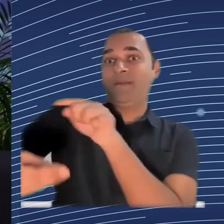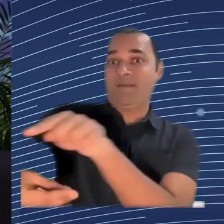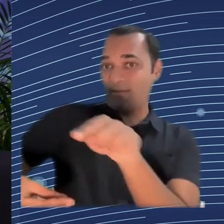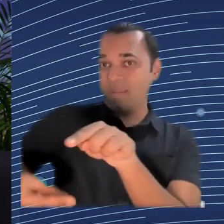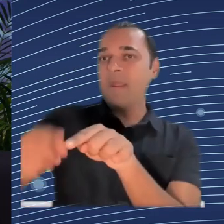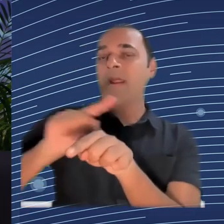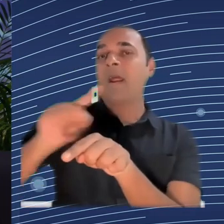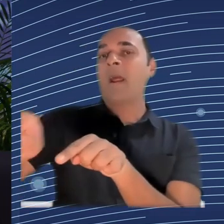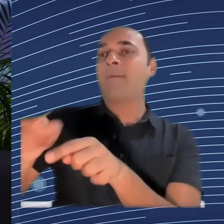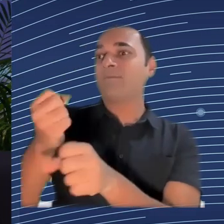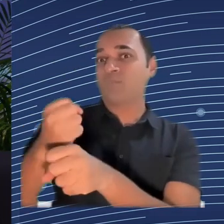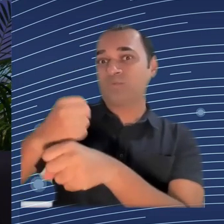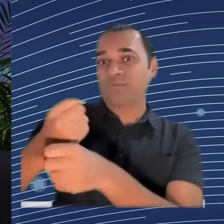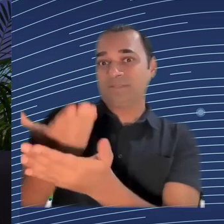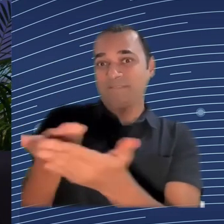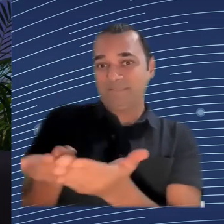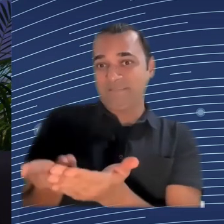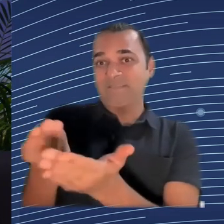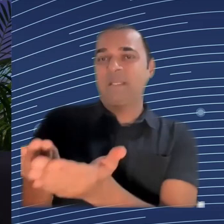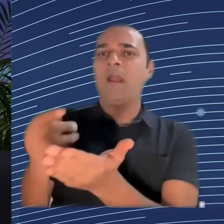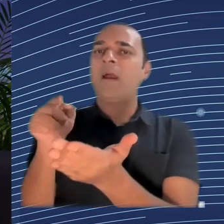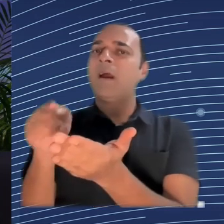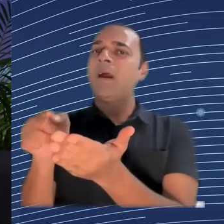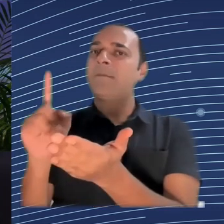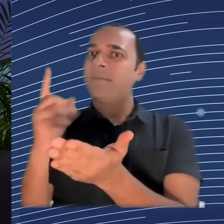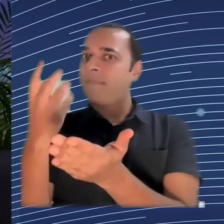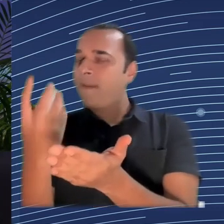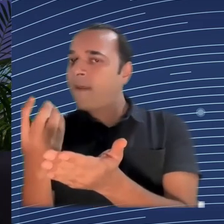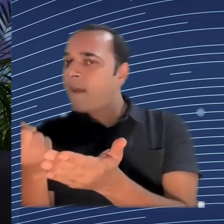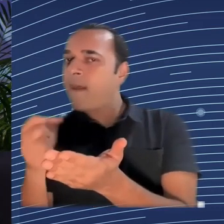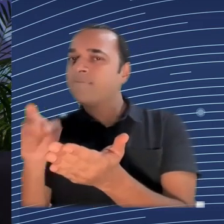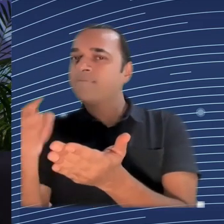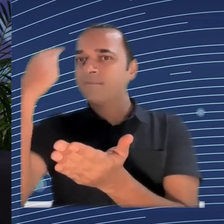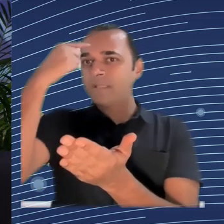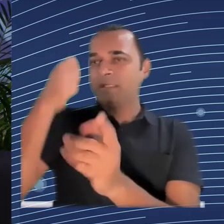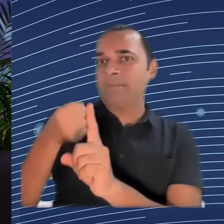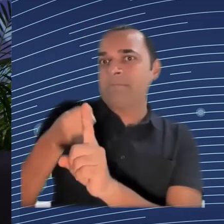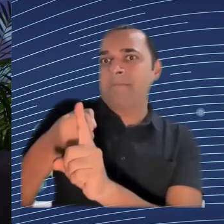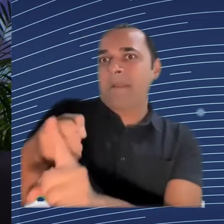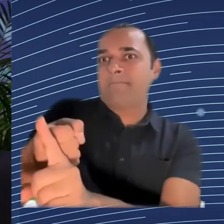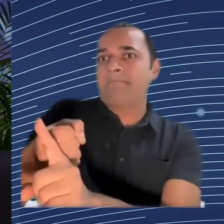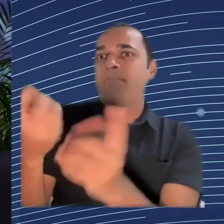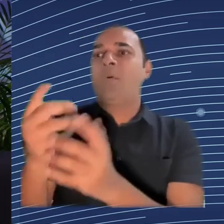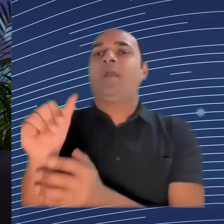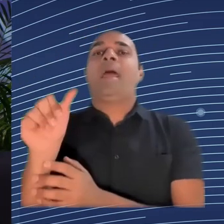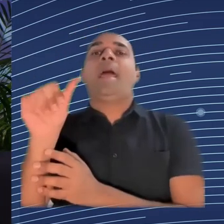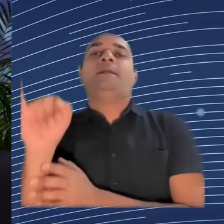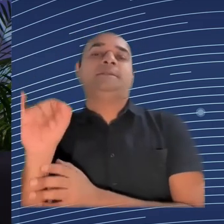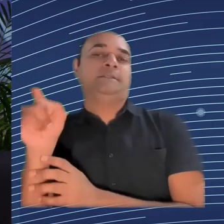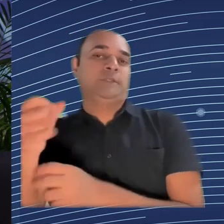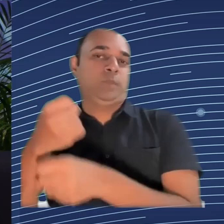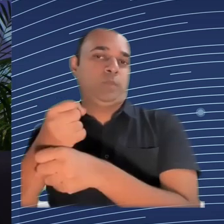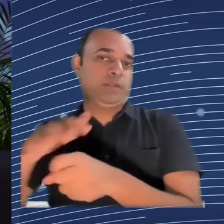workplace, AI at the workplace. And of course, this conference is